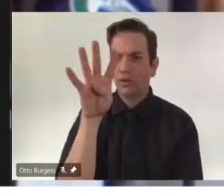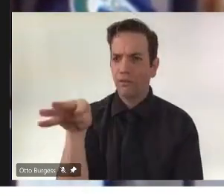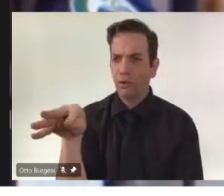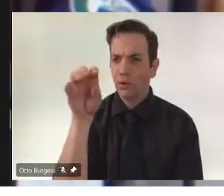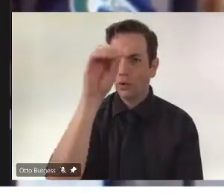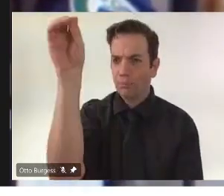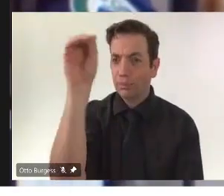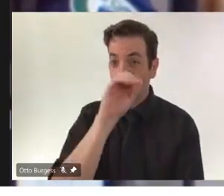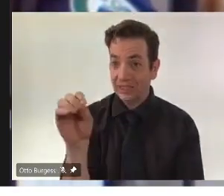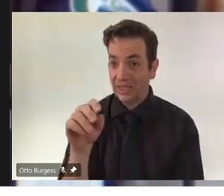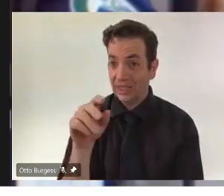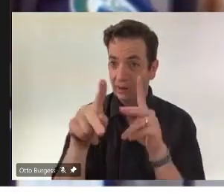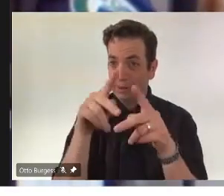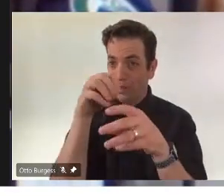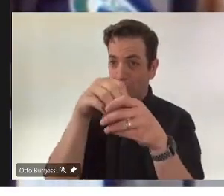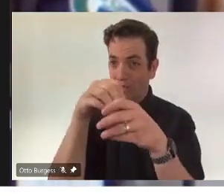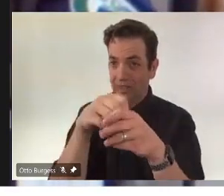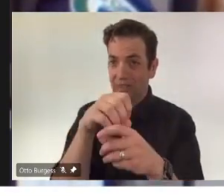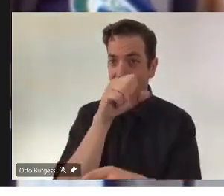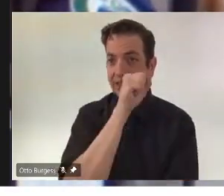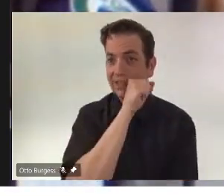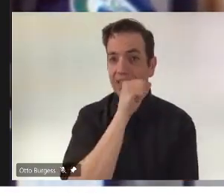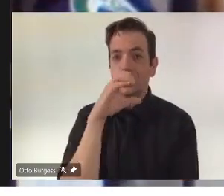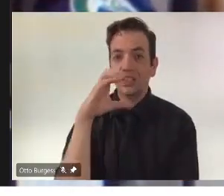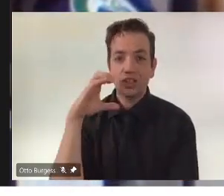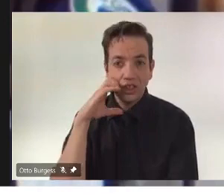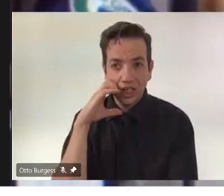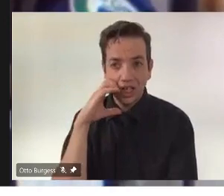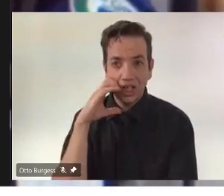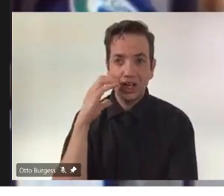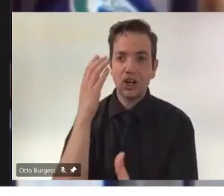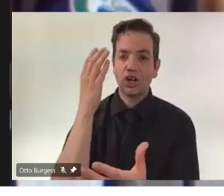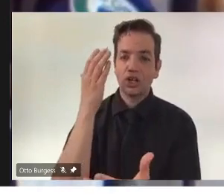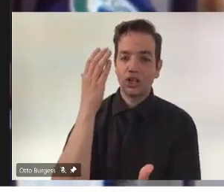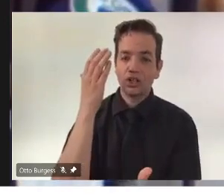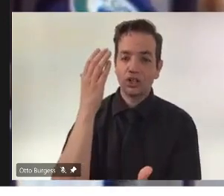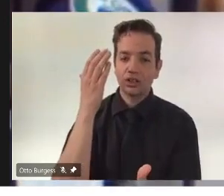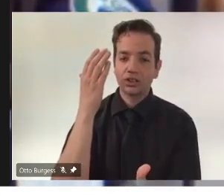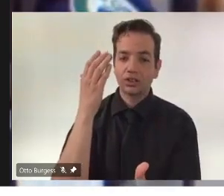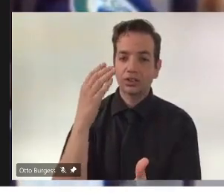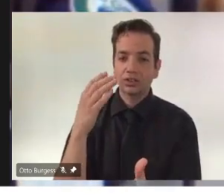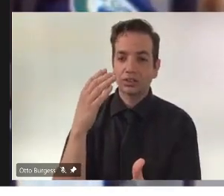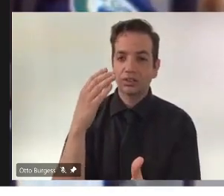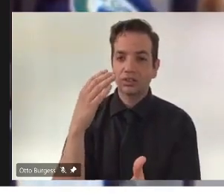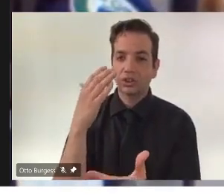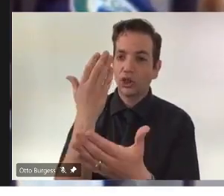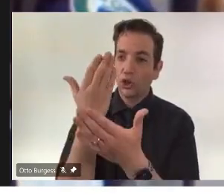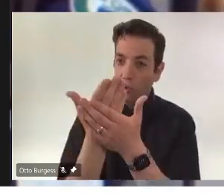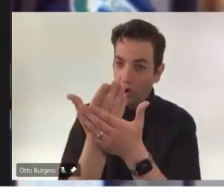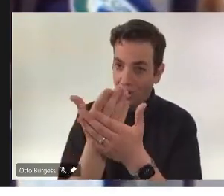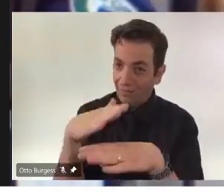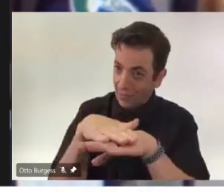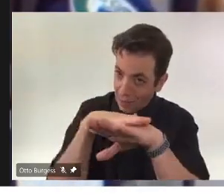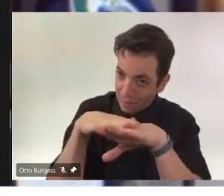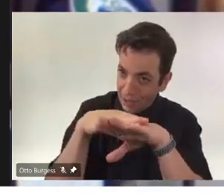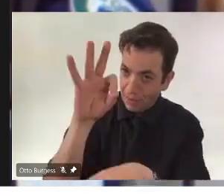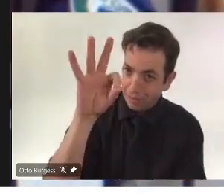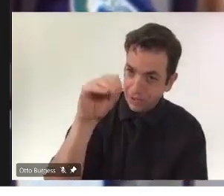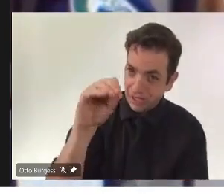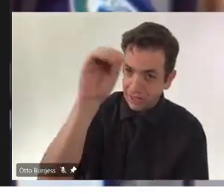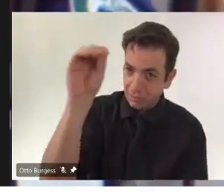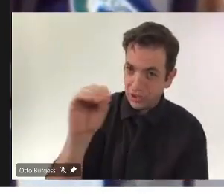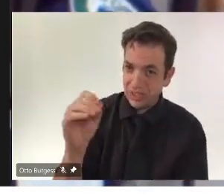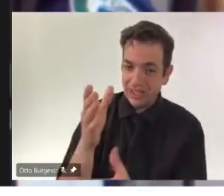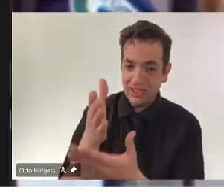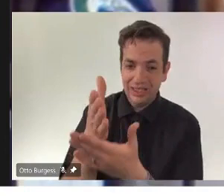homes had had met that 90 percent threshold. And, you for a variety of reasons, there were homes that were not able to meet meet it. You you think of,